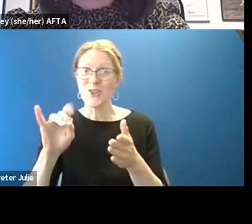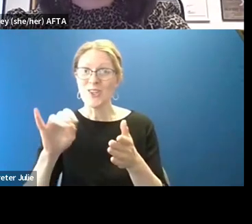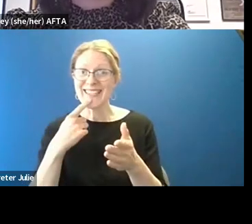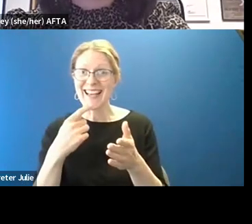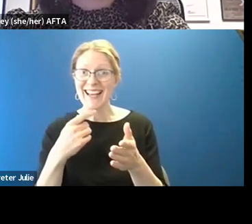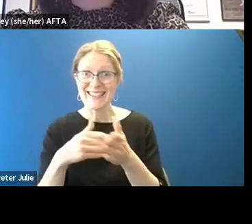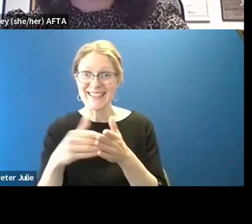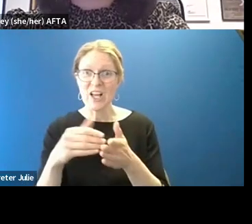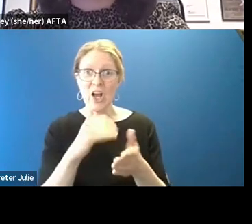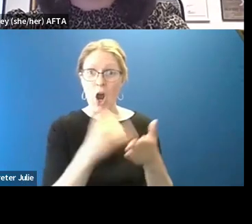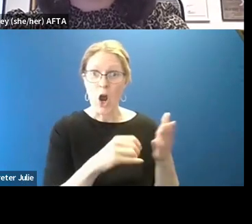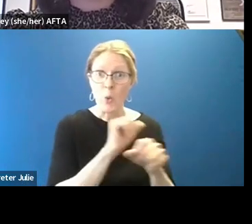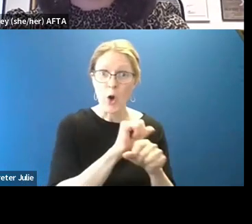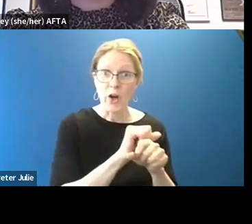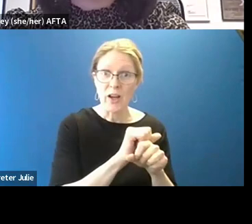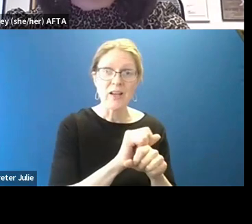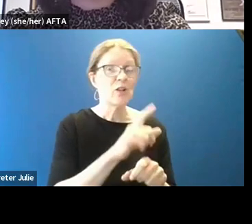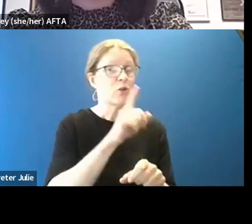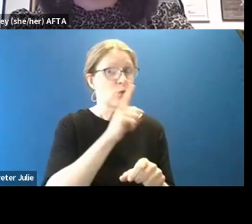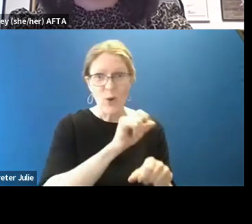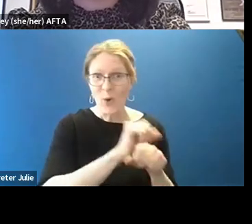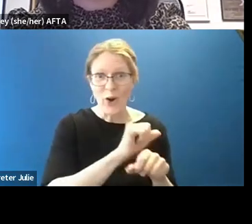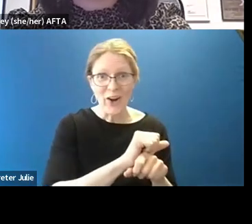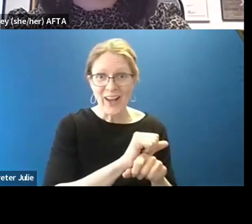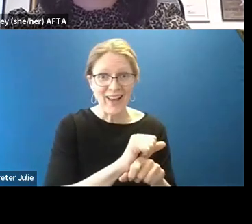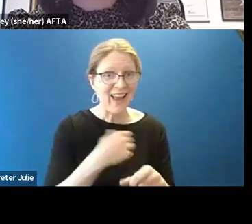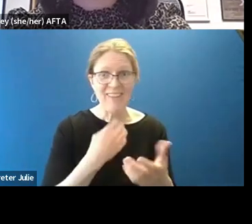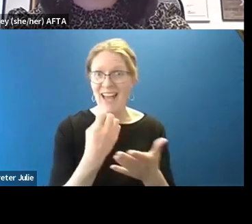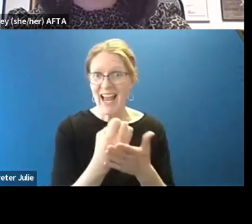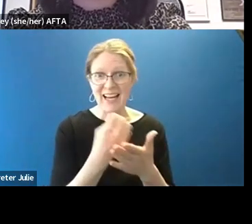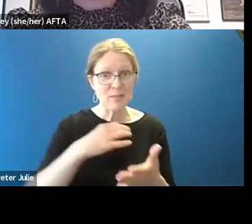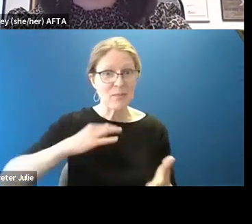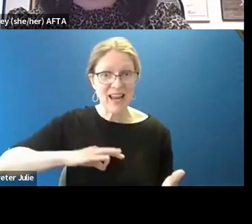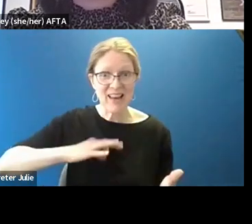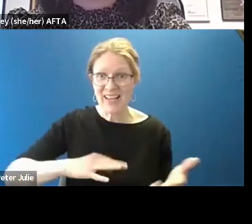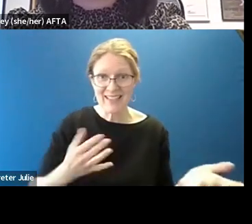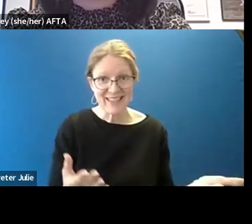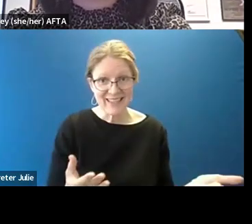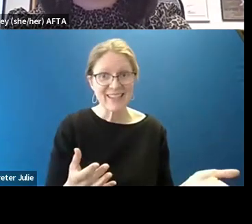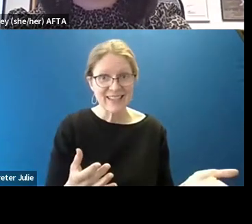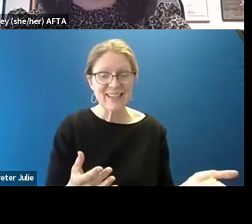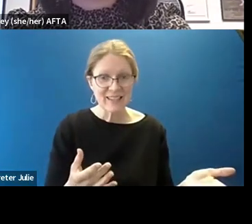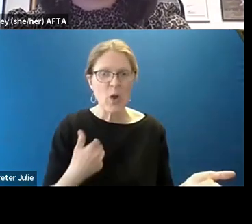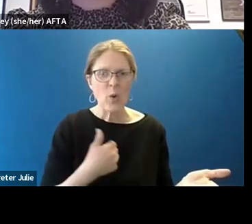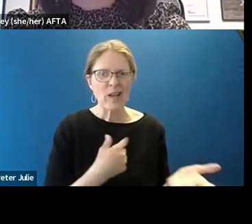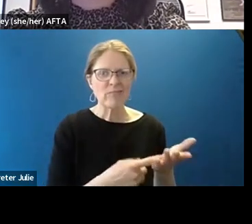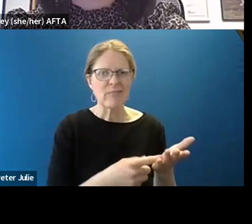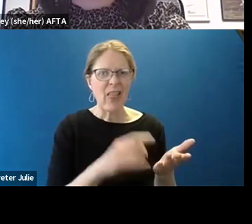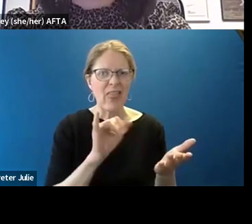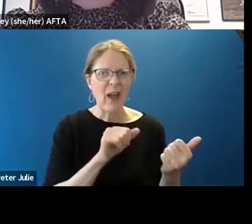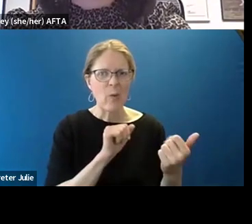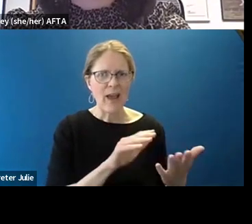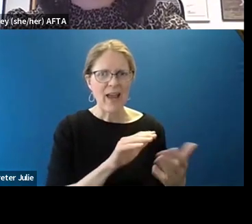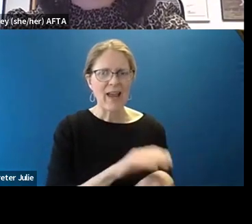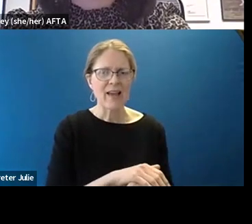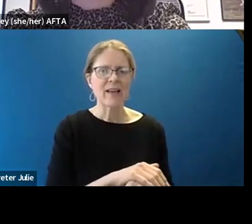is real work. Right. You know, there's an economic benefits to our work and sort of talking in those terms to to actually